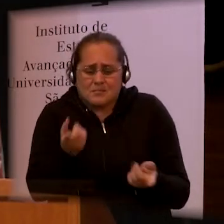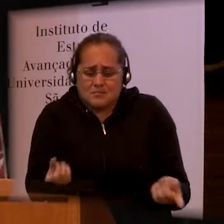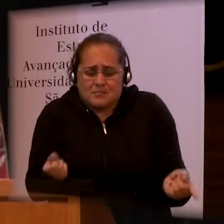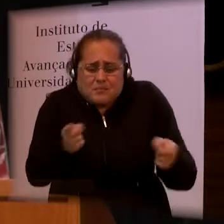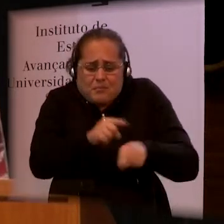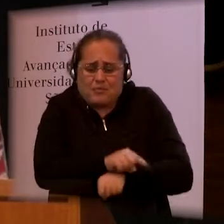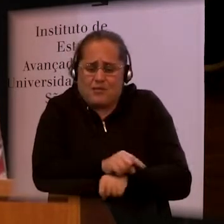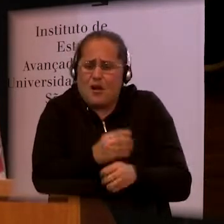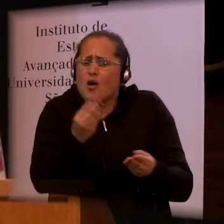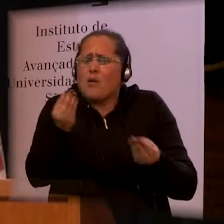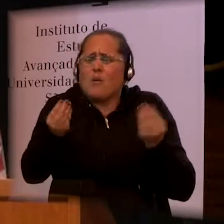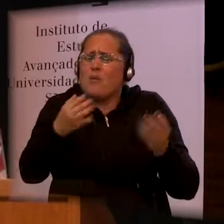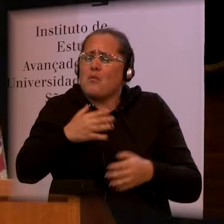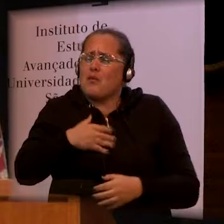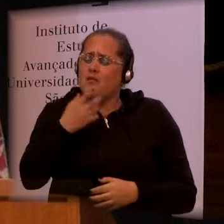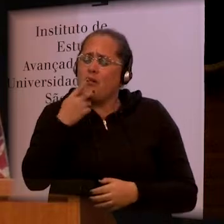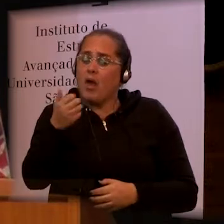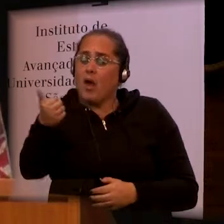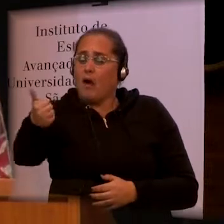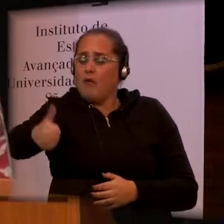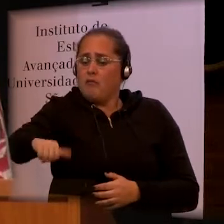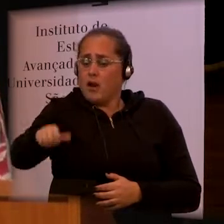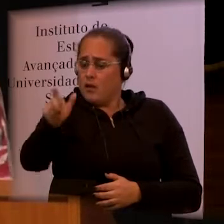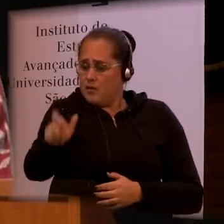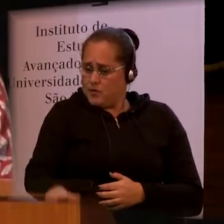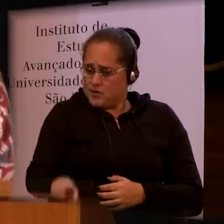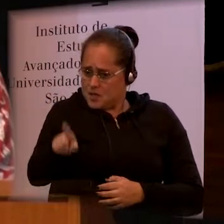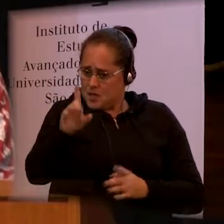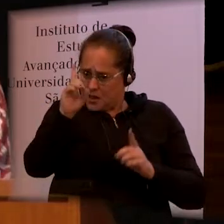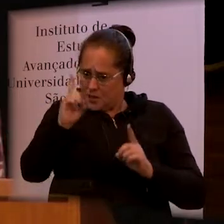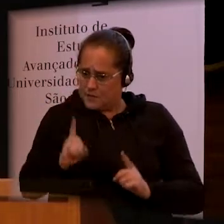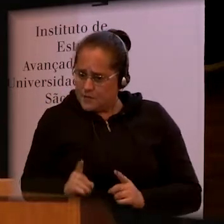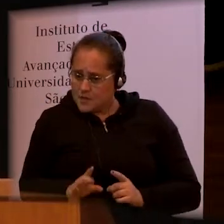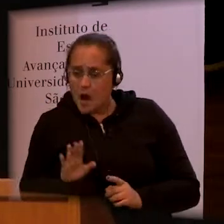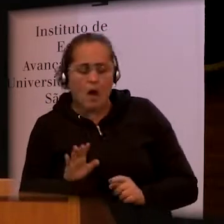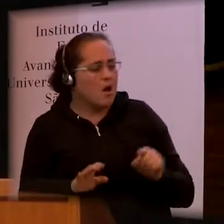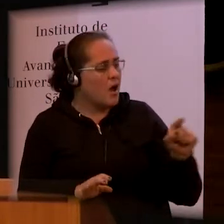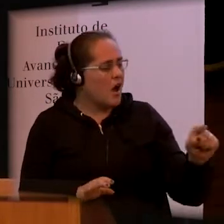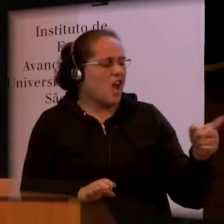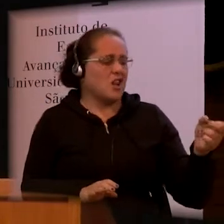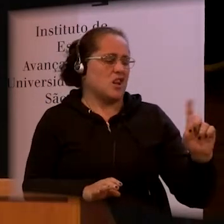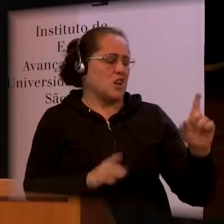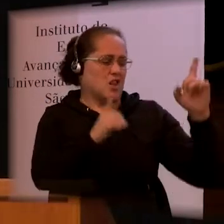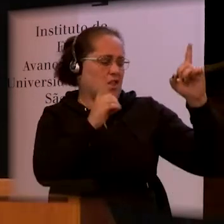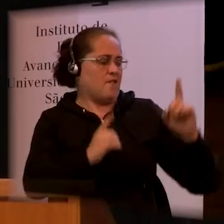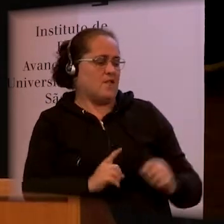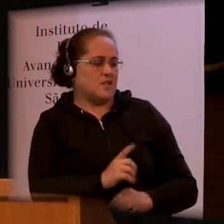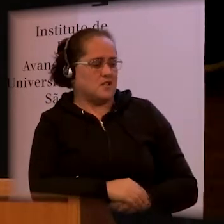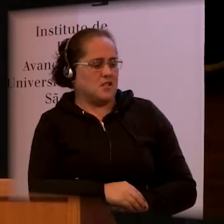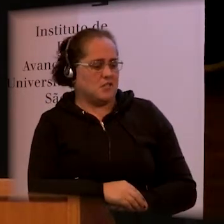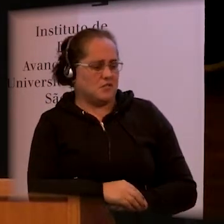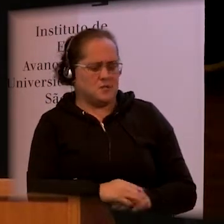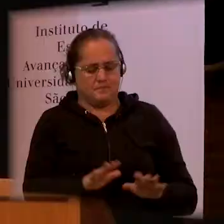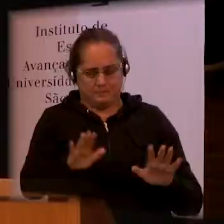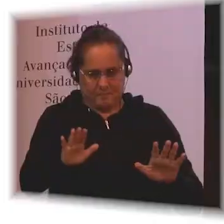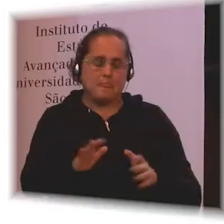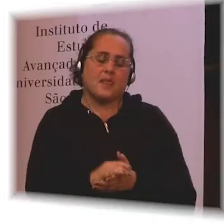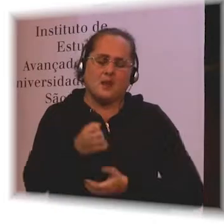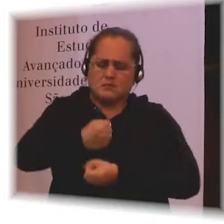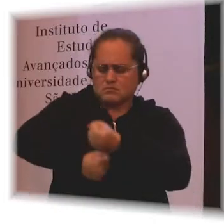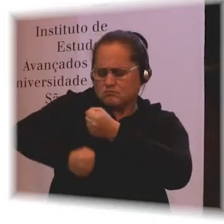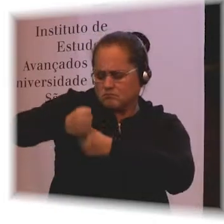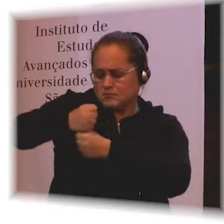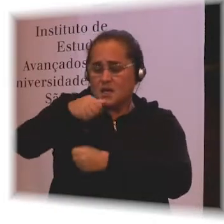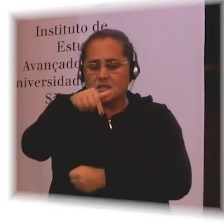different ways of thinking about it. But about seven years ago the WHO and the World Bank put together a report